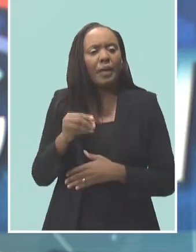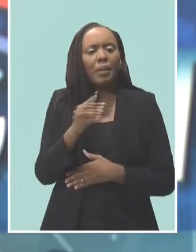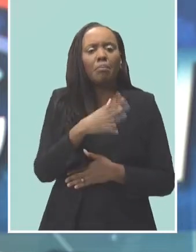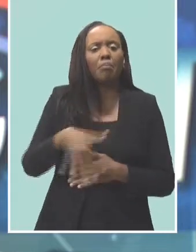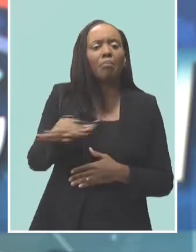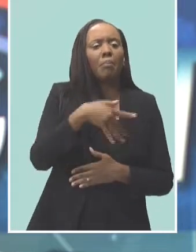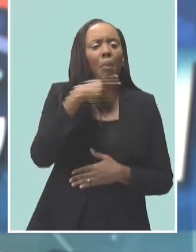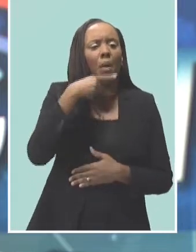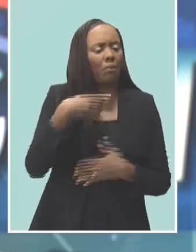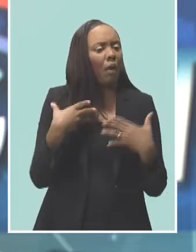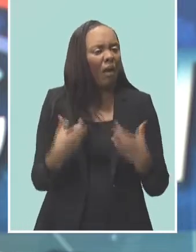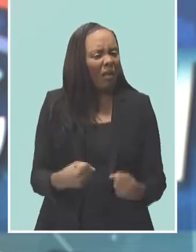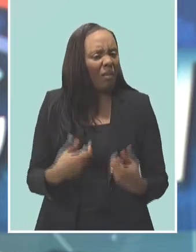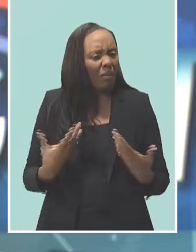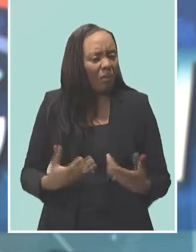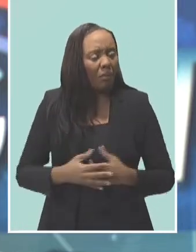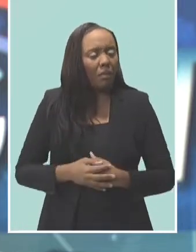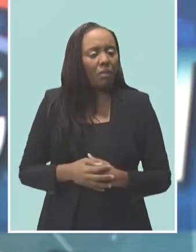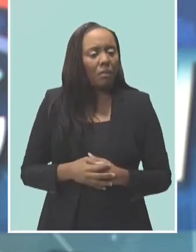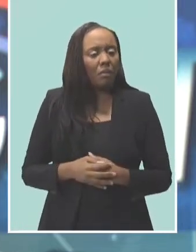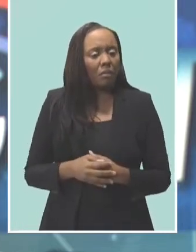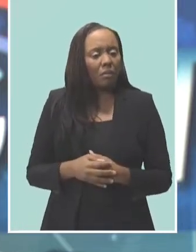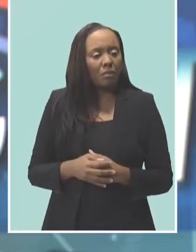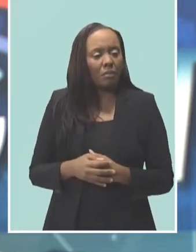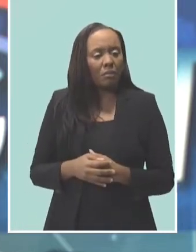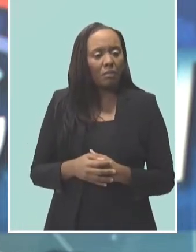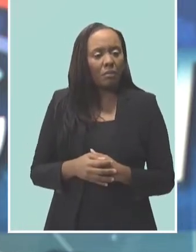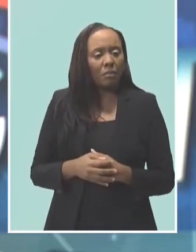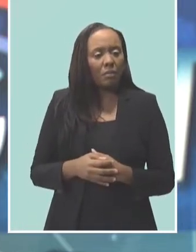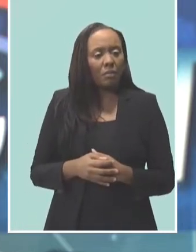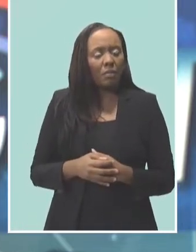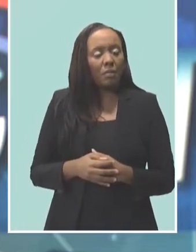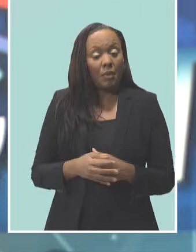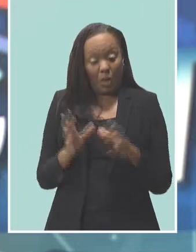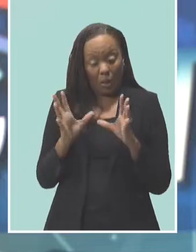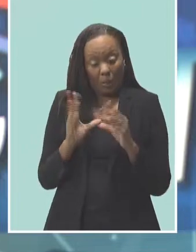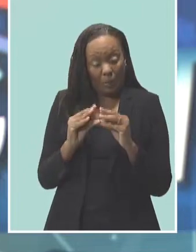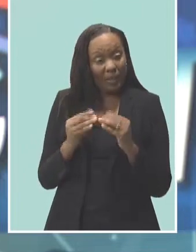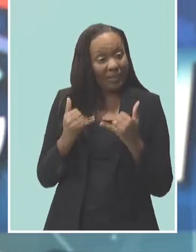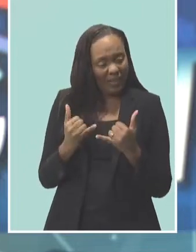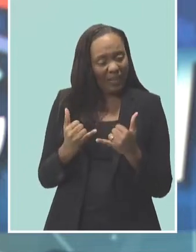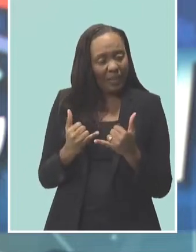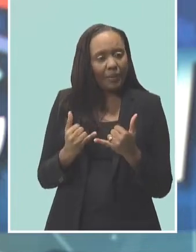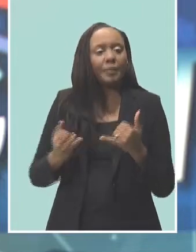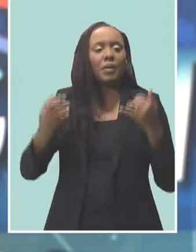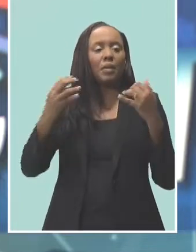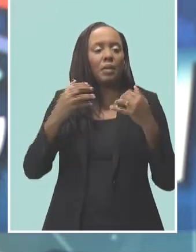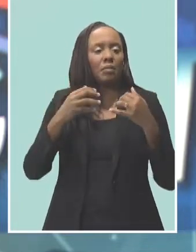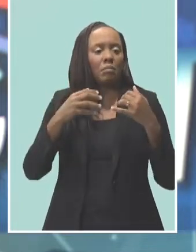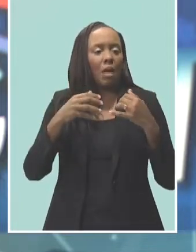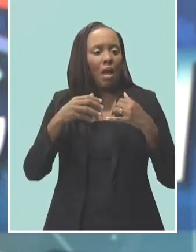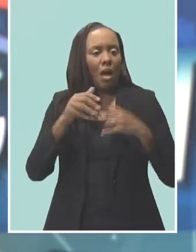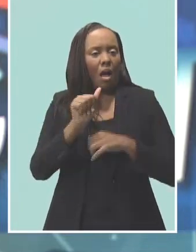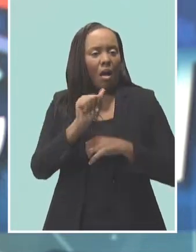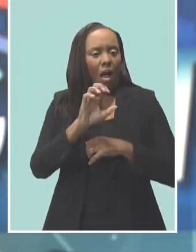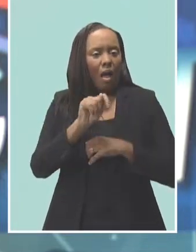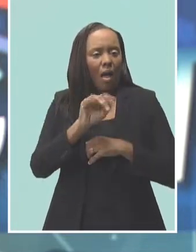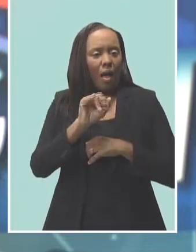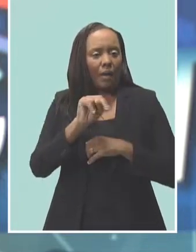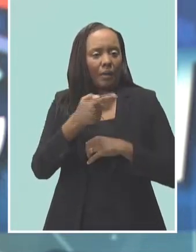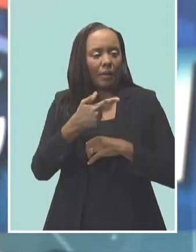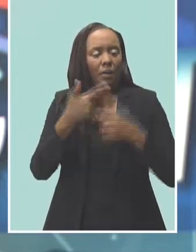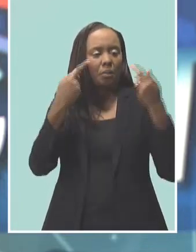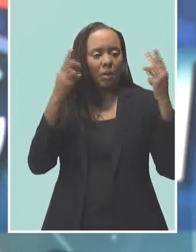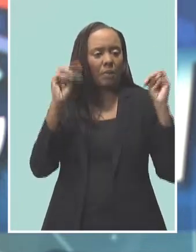of COVID-19 in Barbados. Now that meeting was chaired by Acting Prime Minister Santia Bradshaw, who provided some insight